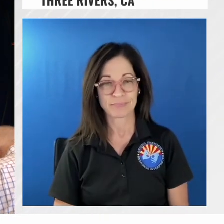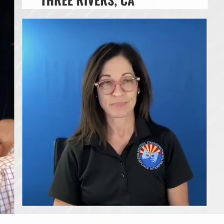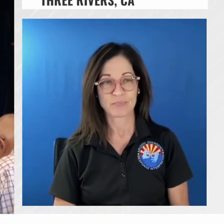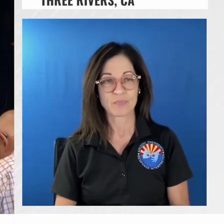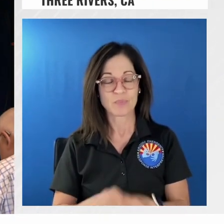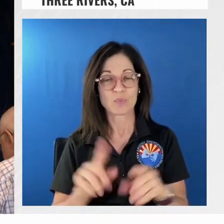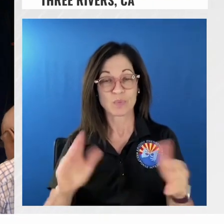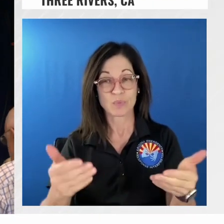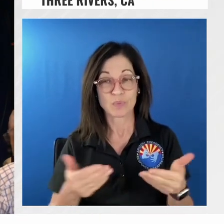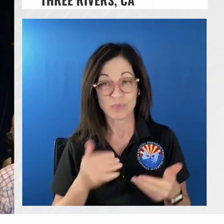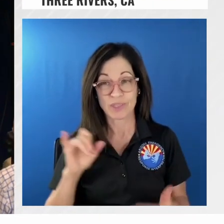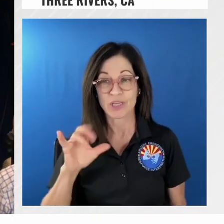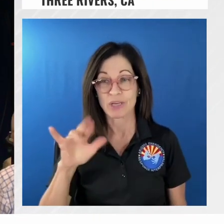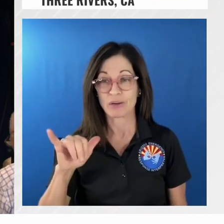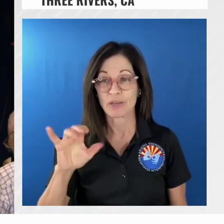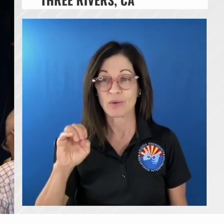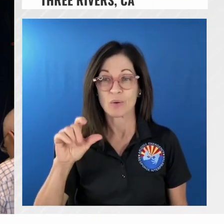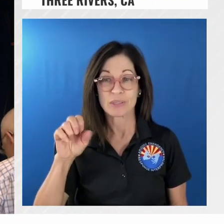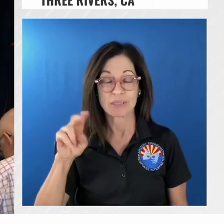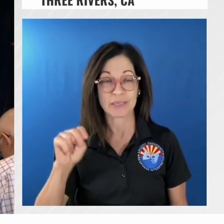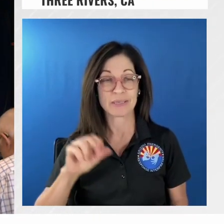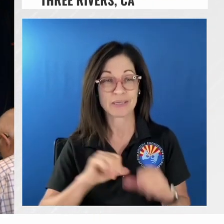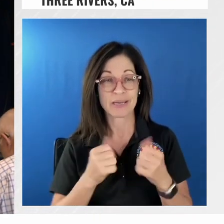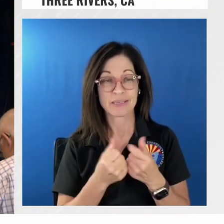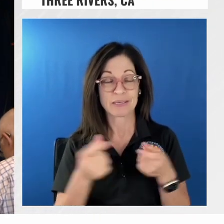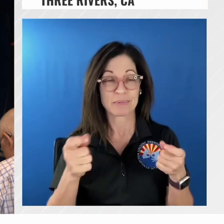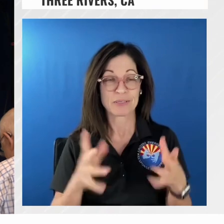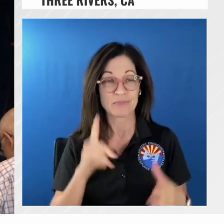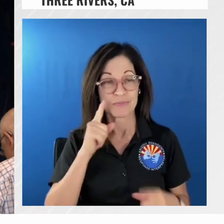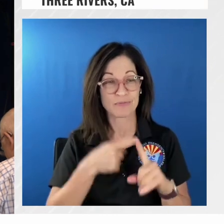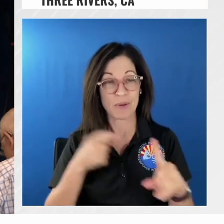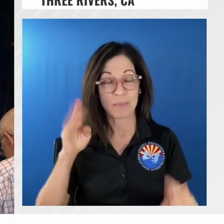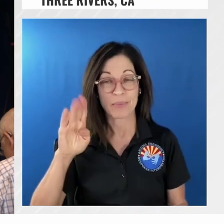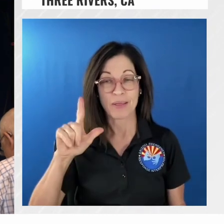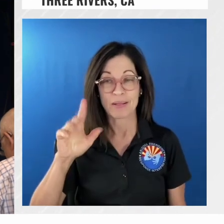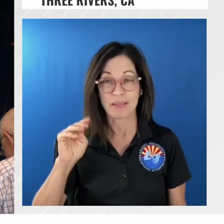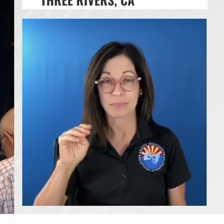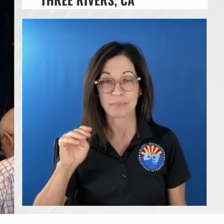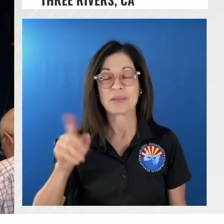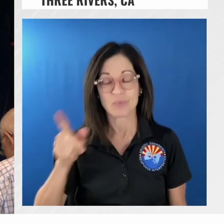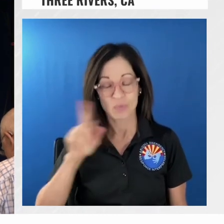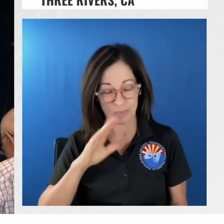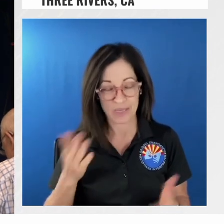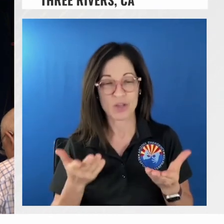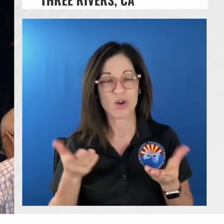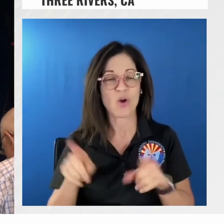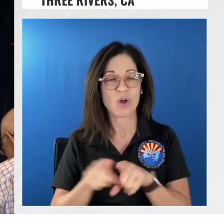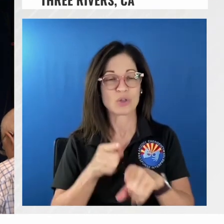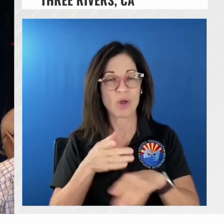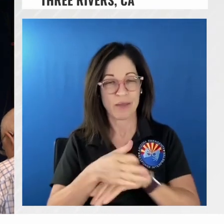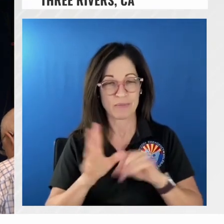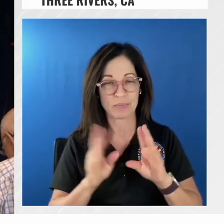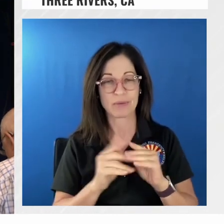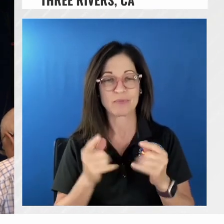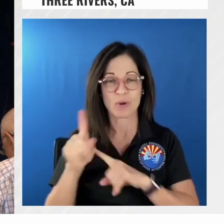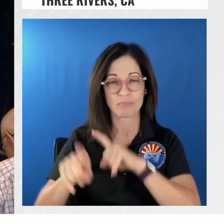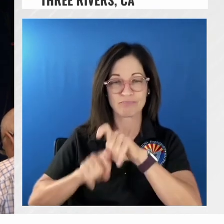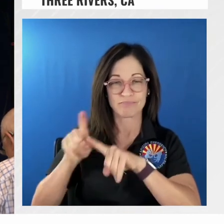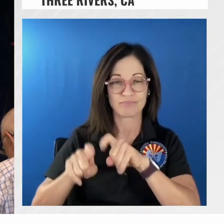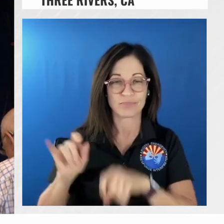Jerry Olson agency administrator from BLM so same thing at the he'll be here at the end of the meeting if you guys any questions for him as well